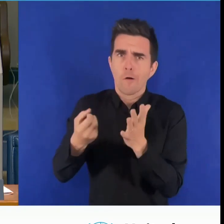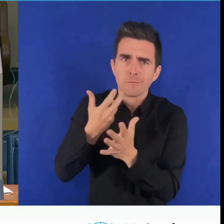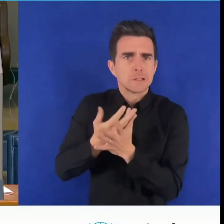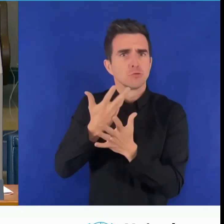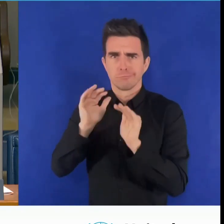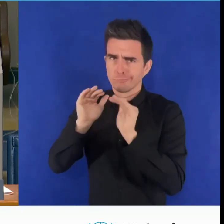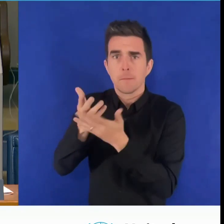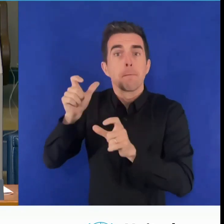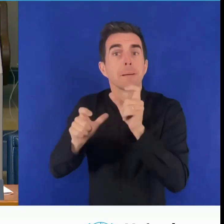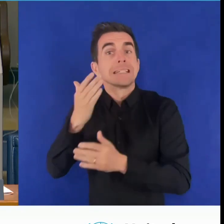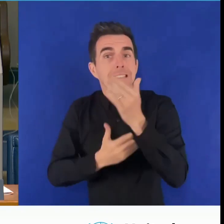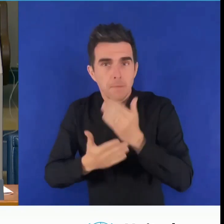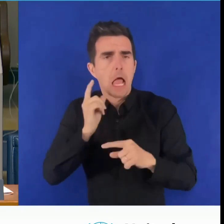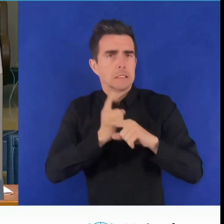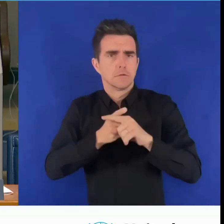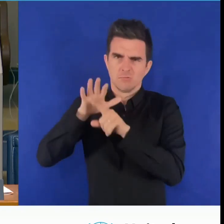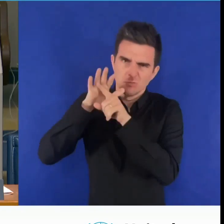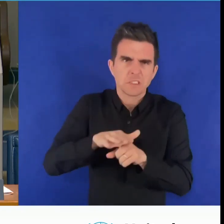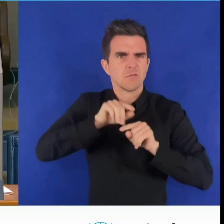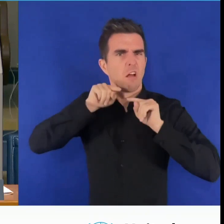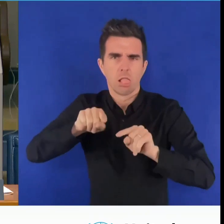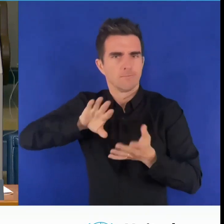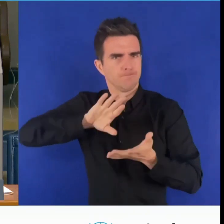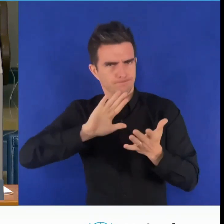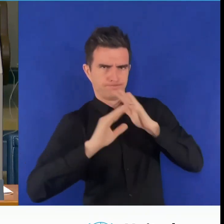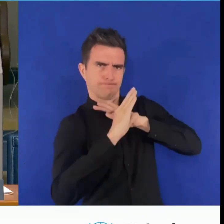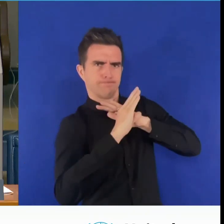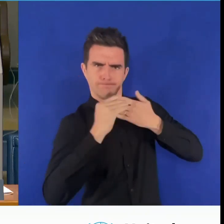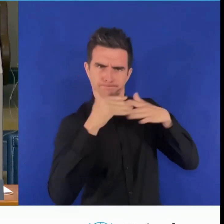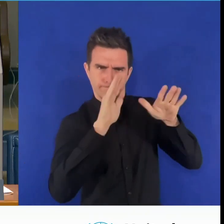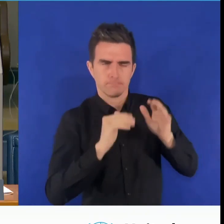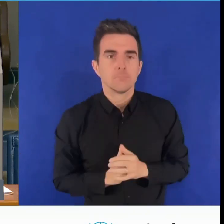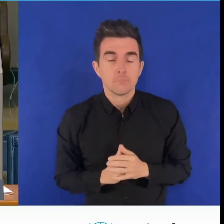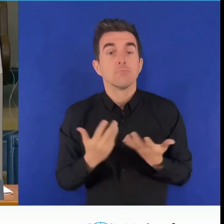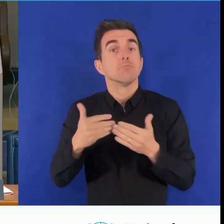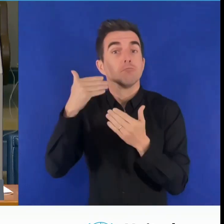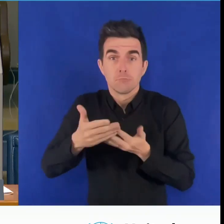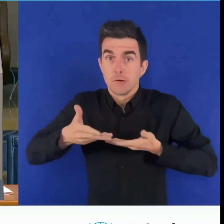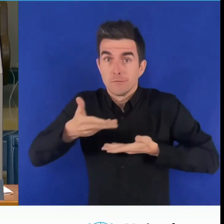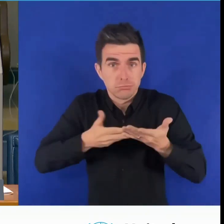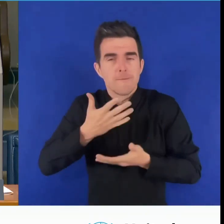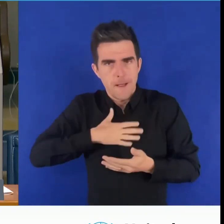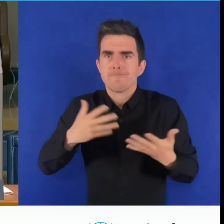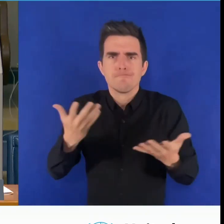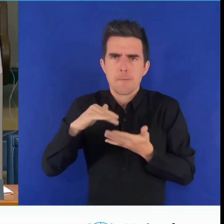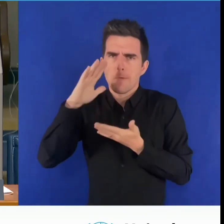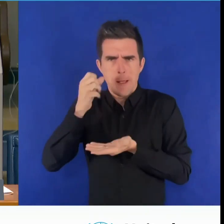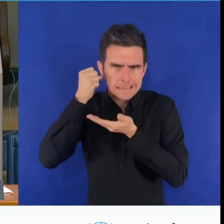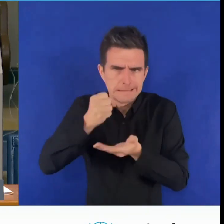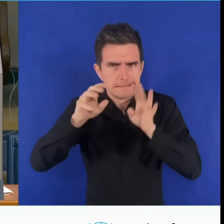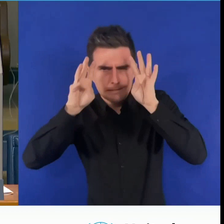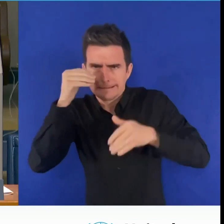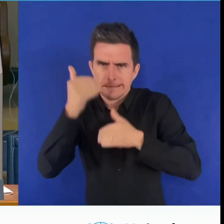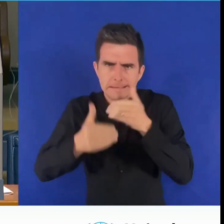in digital literacy of persons with disabilities. It was encouraging to hear about flagship innovations, such as digital